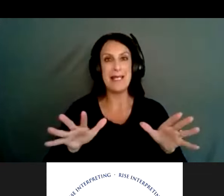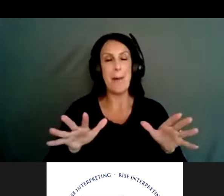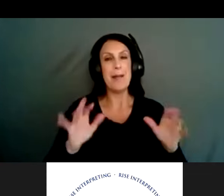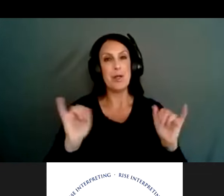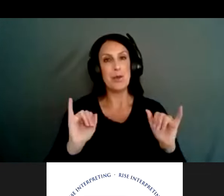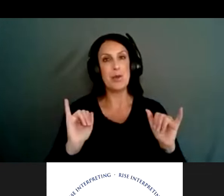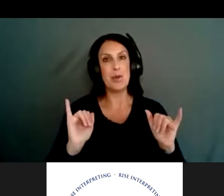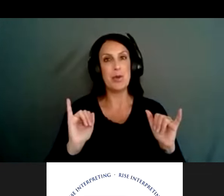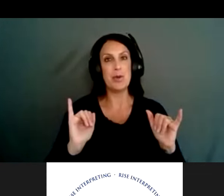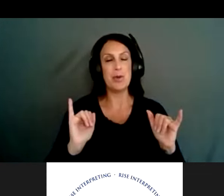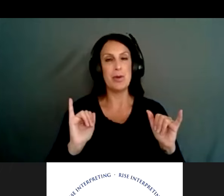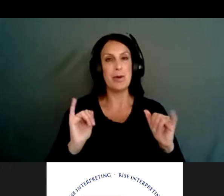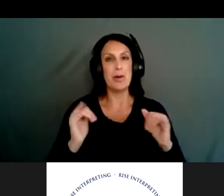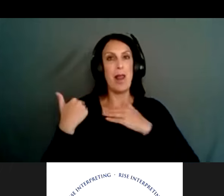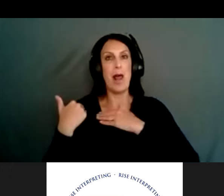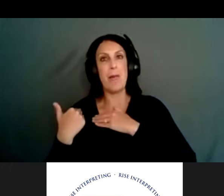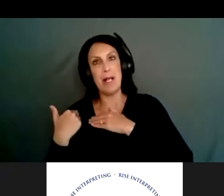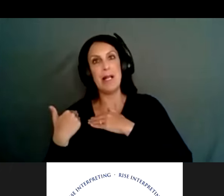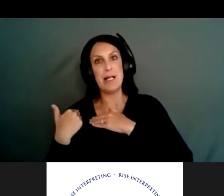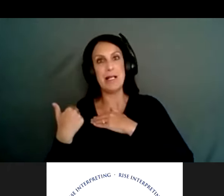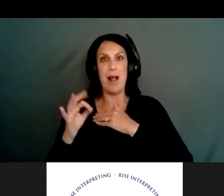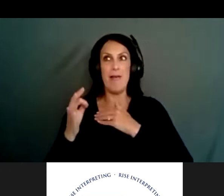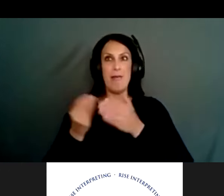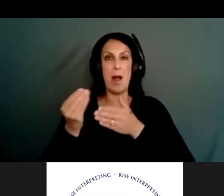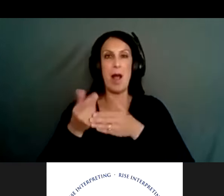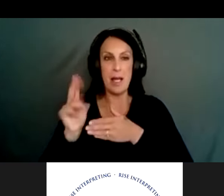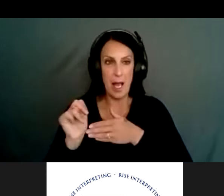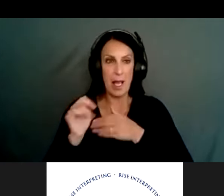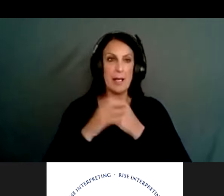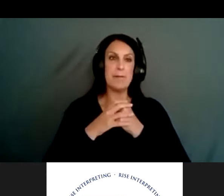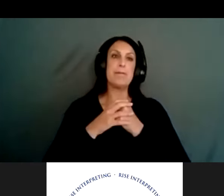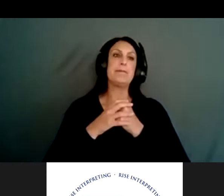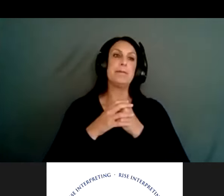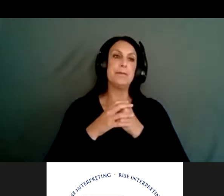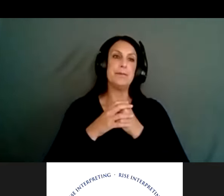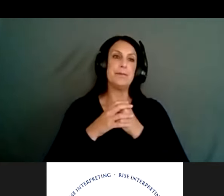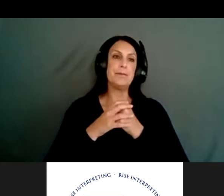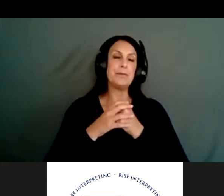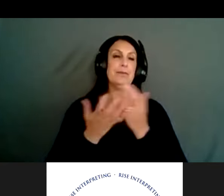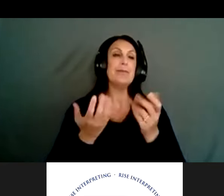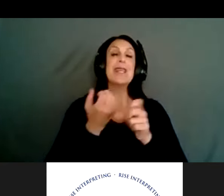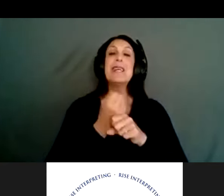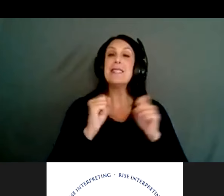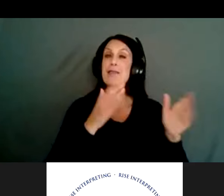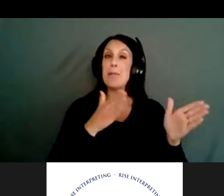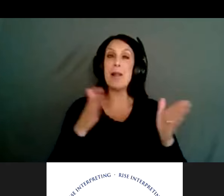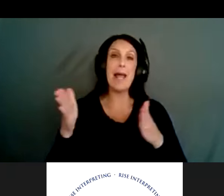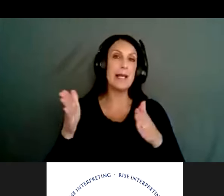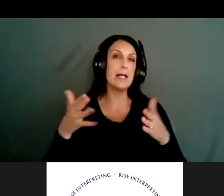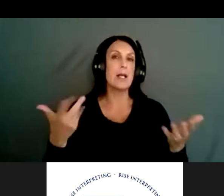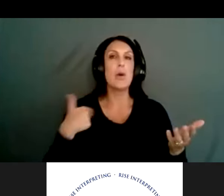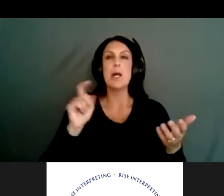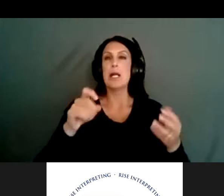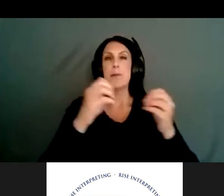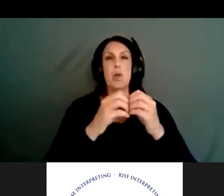part of counseling on lethal means, I don't think we have enough rollout of safety planning when we're having conversations with people who